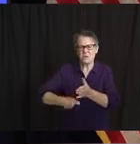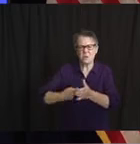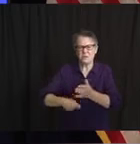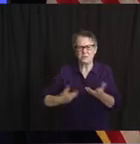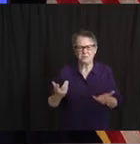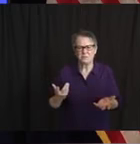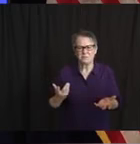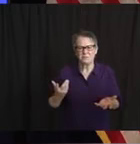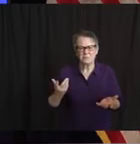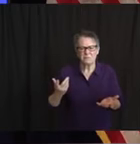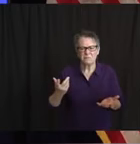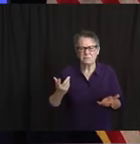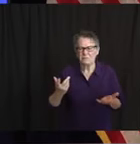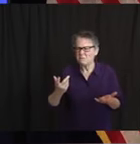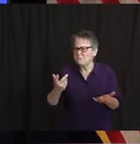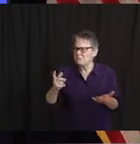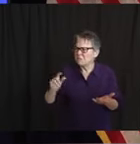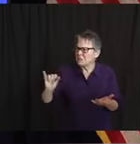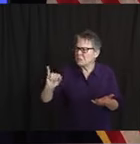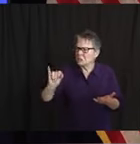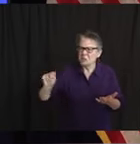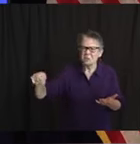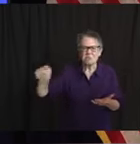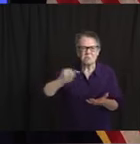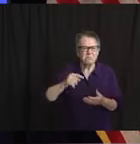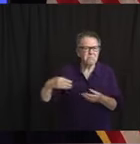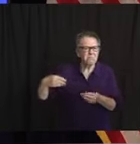Do you mind if we ask Jared to answer this? You good?